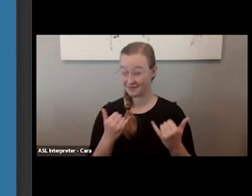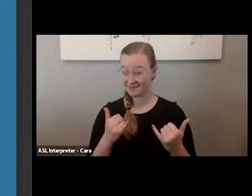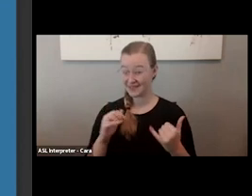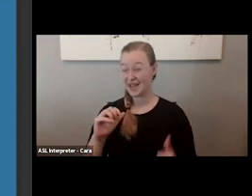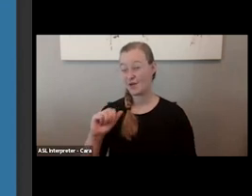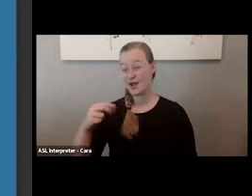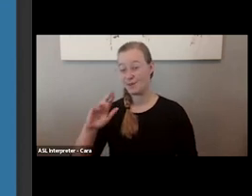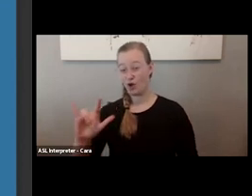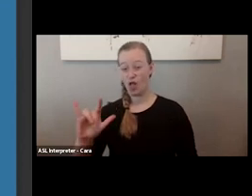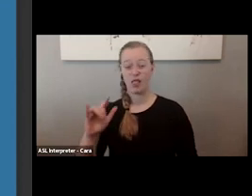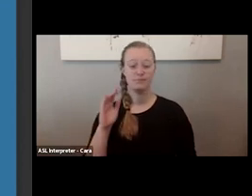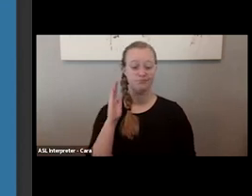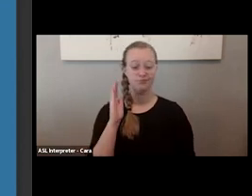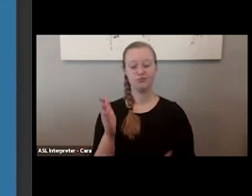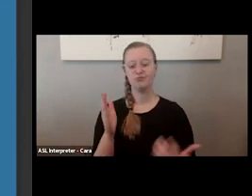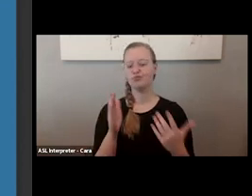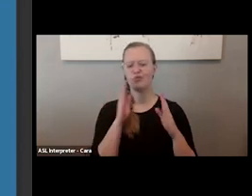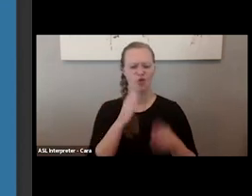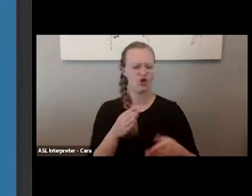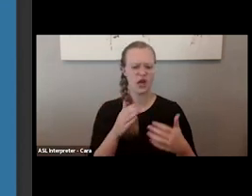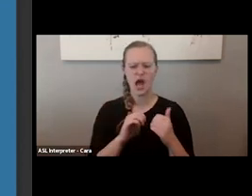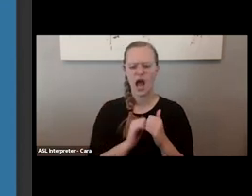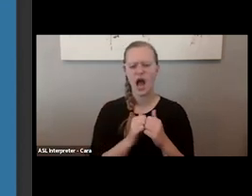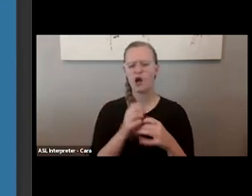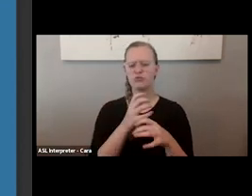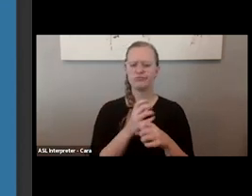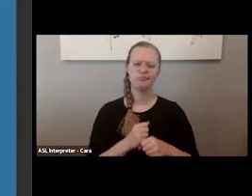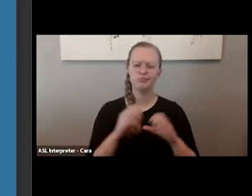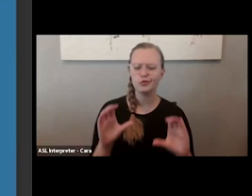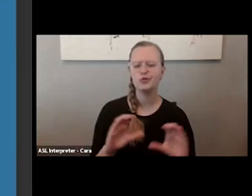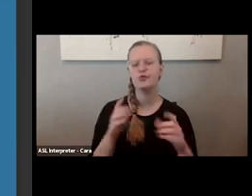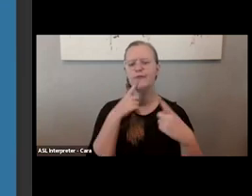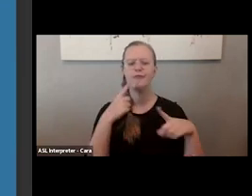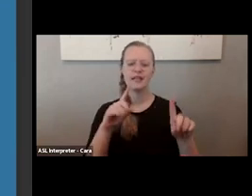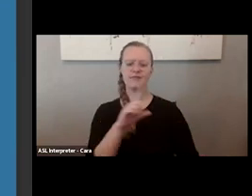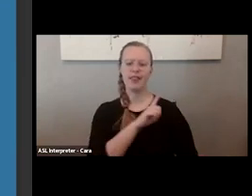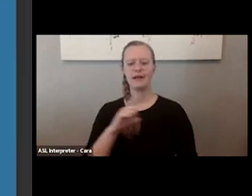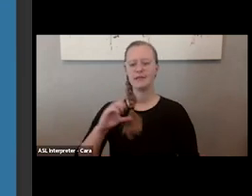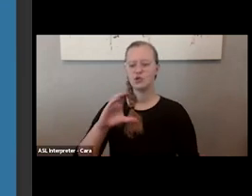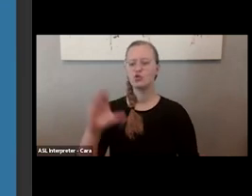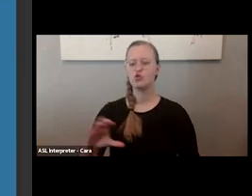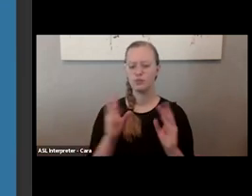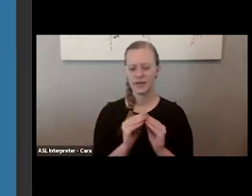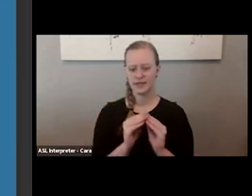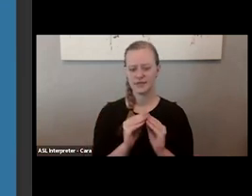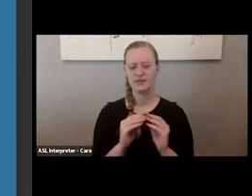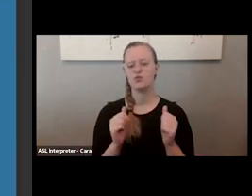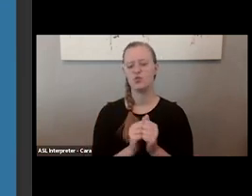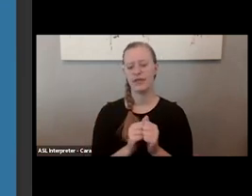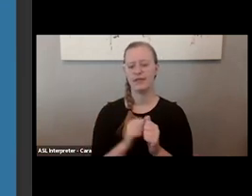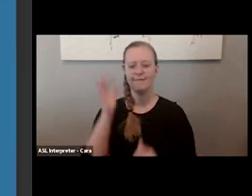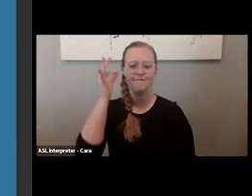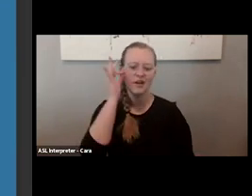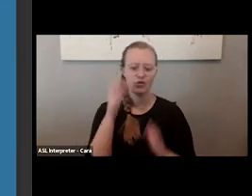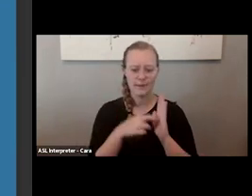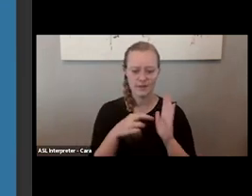to obtain and conduct effective legislative Zoom meetings with your federal representatives. While we are focused on our upcoming May